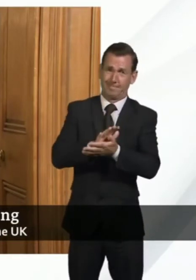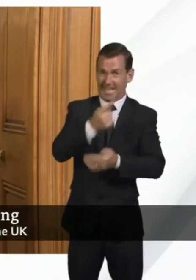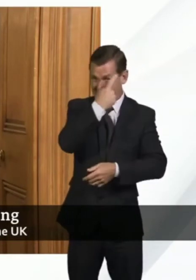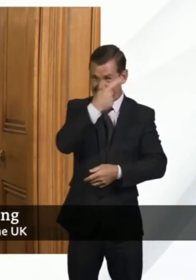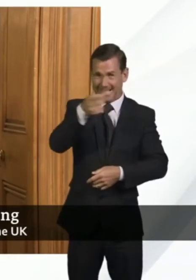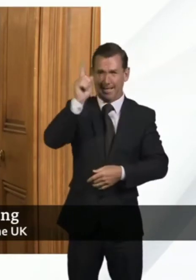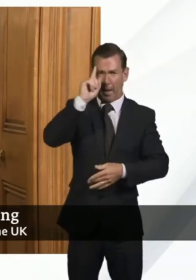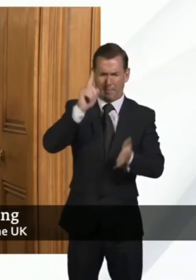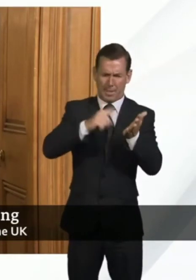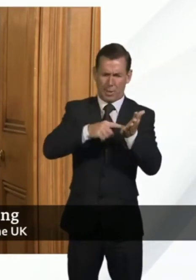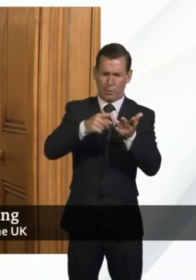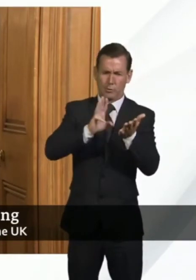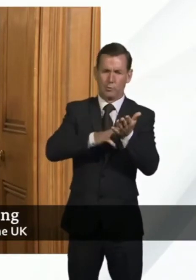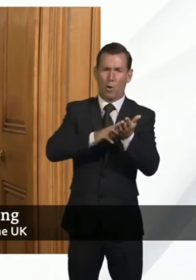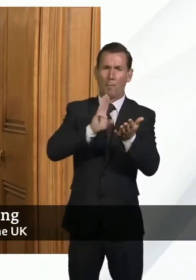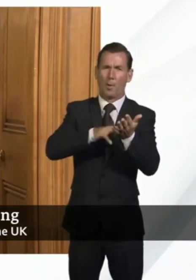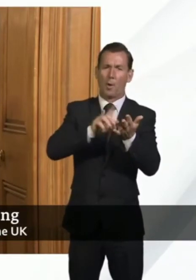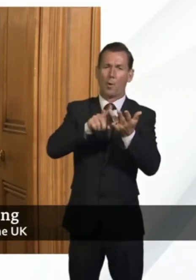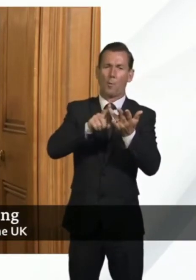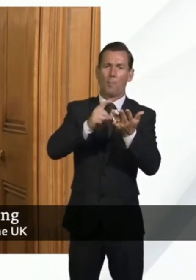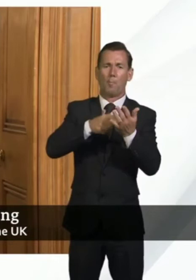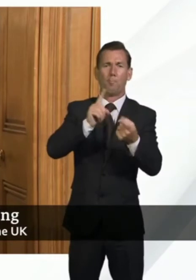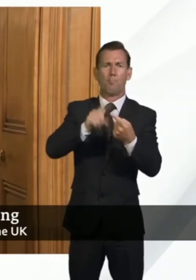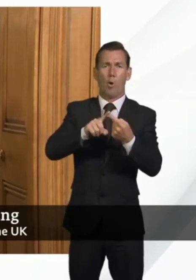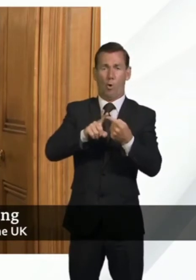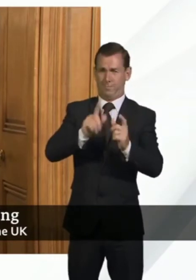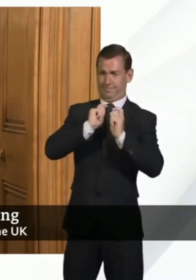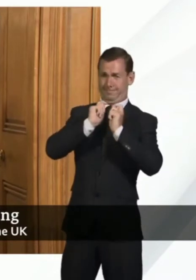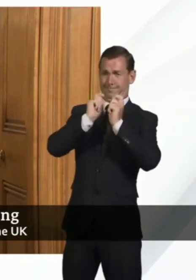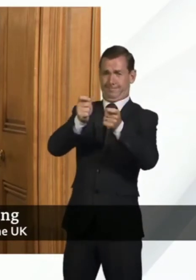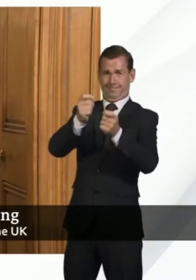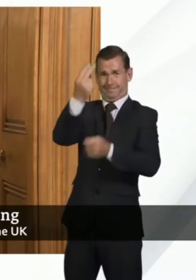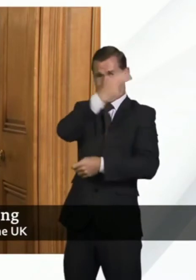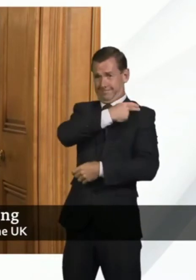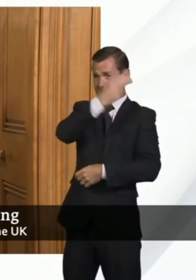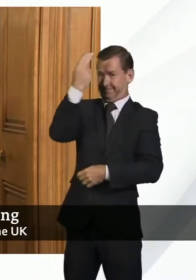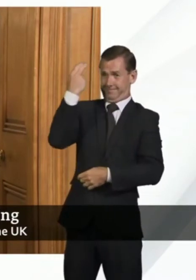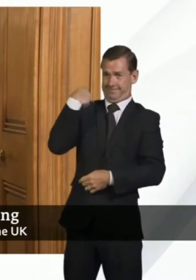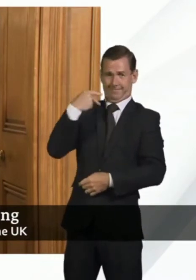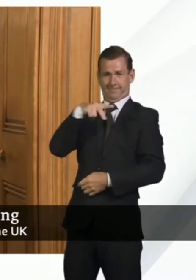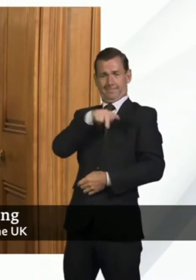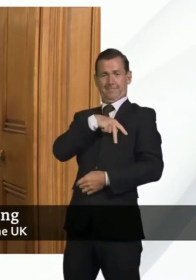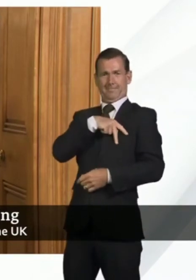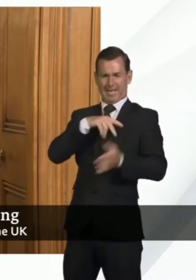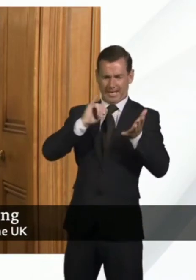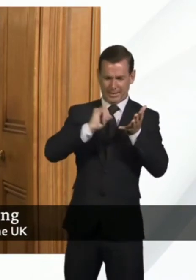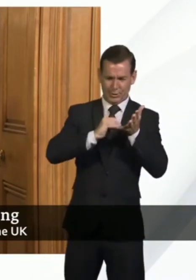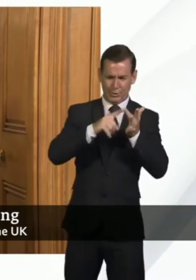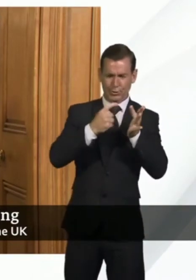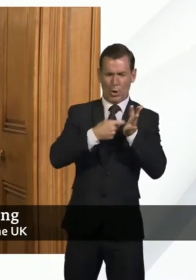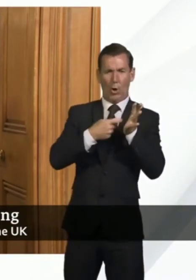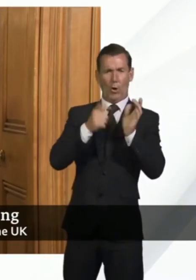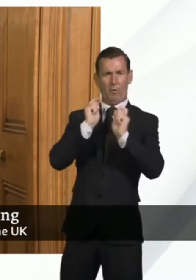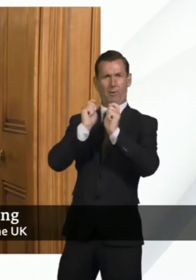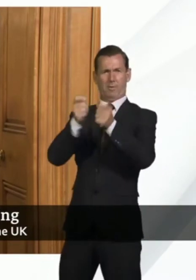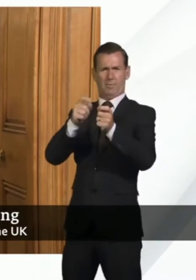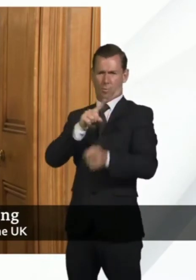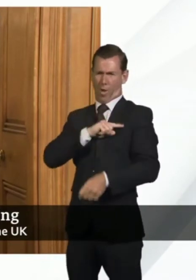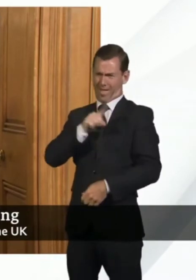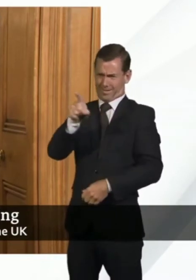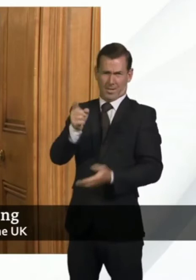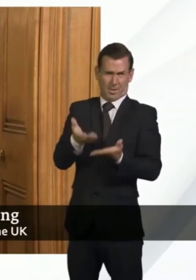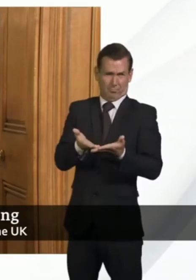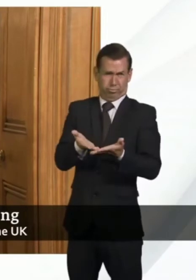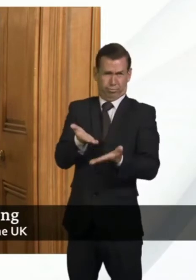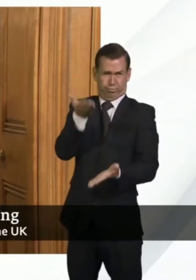in recognition of his outstanding achievement in raising nearly £33 million for NHS charities. And